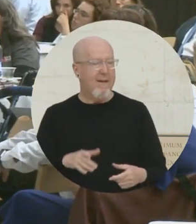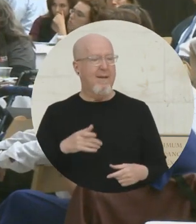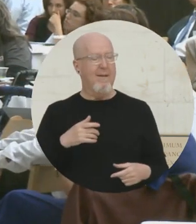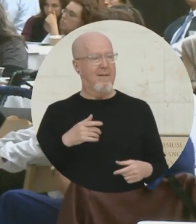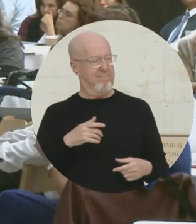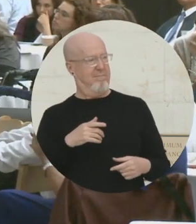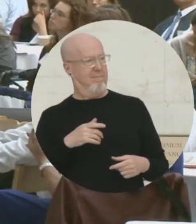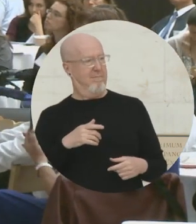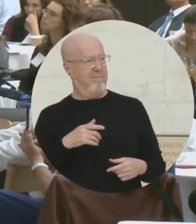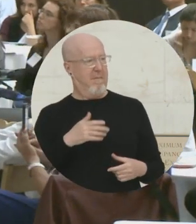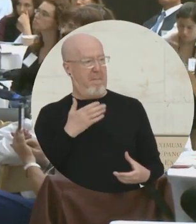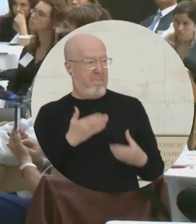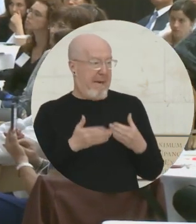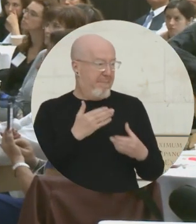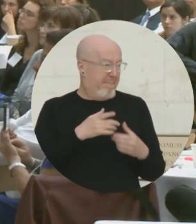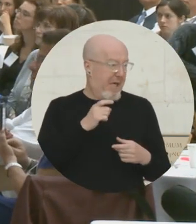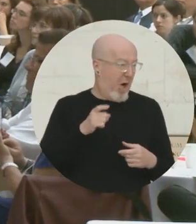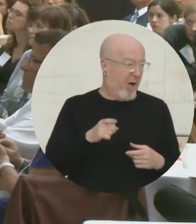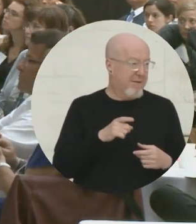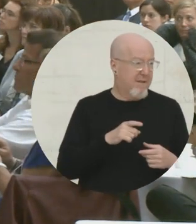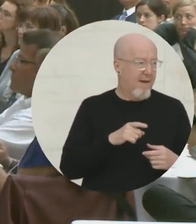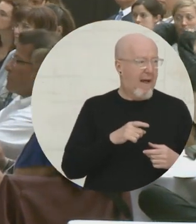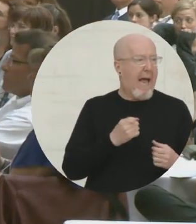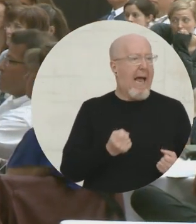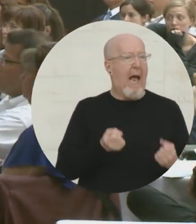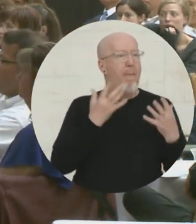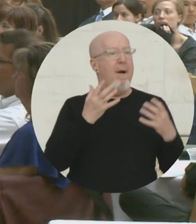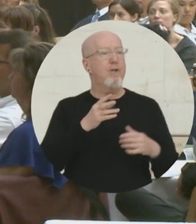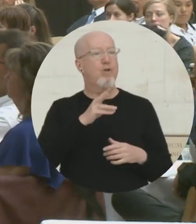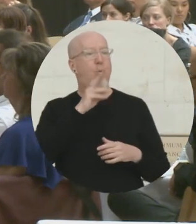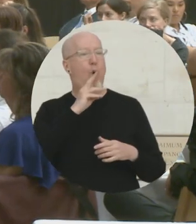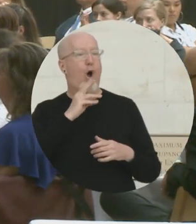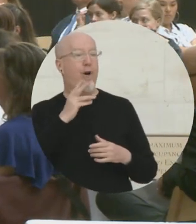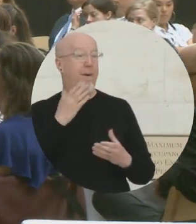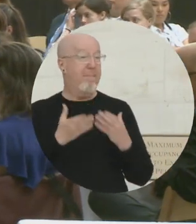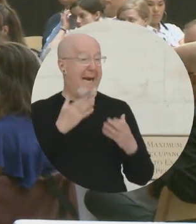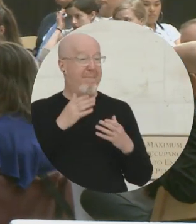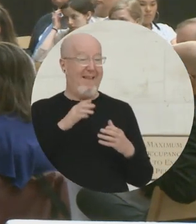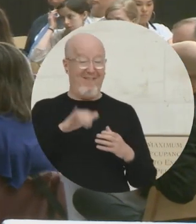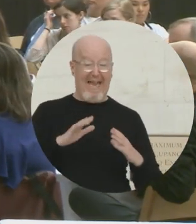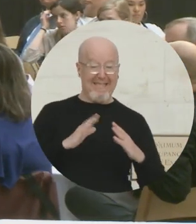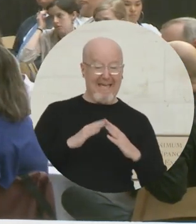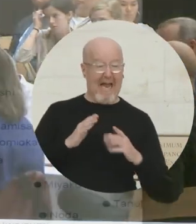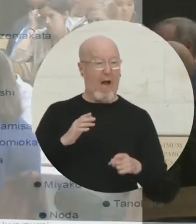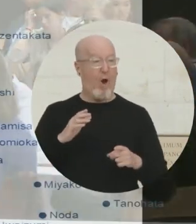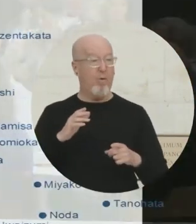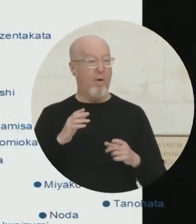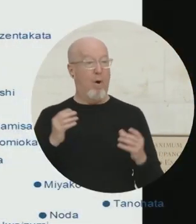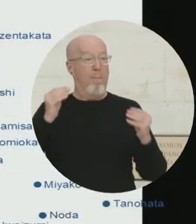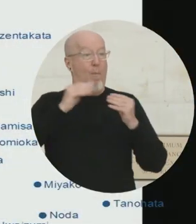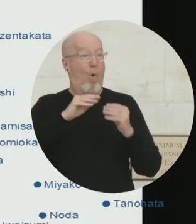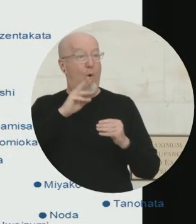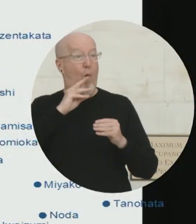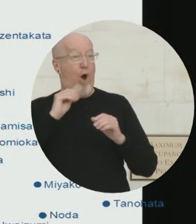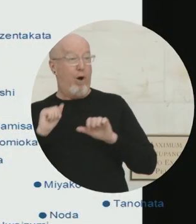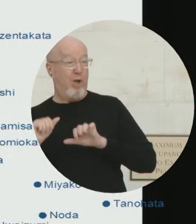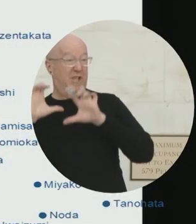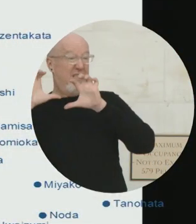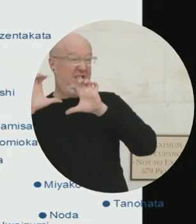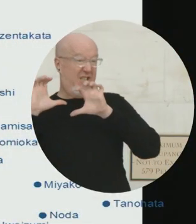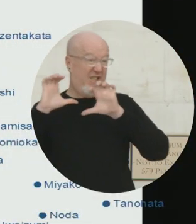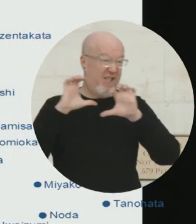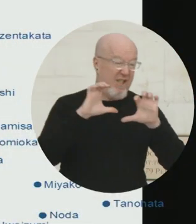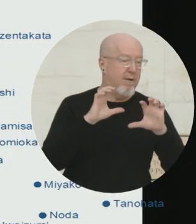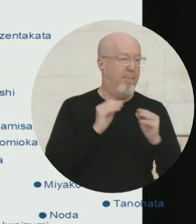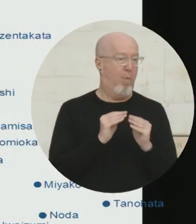drive that would be the power of the wave. Maybe communities hit by higher waves would have higher mortality. Just like